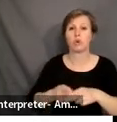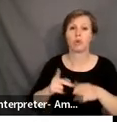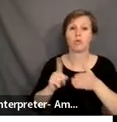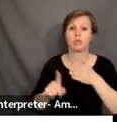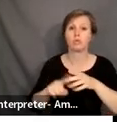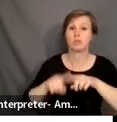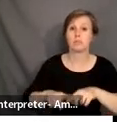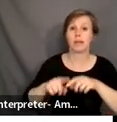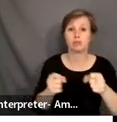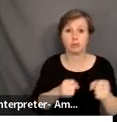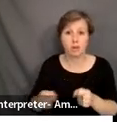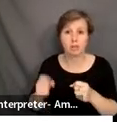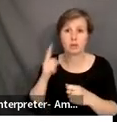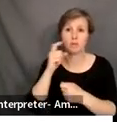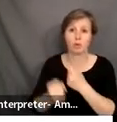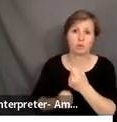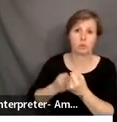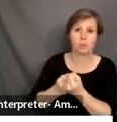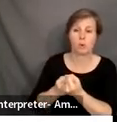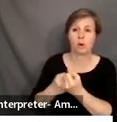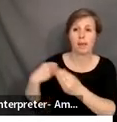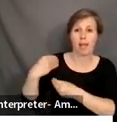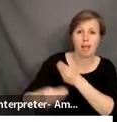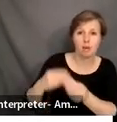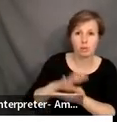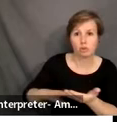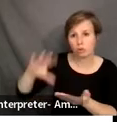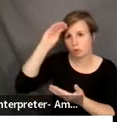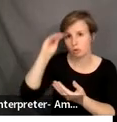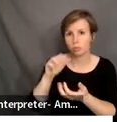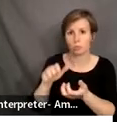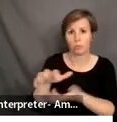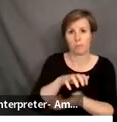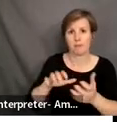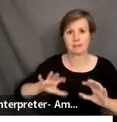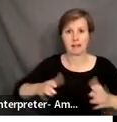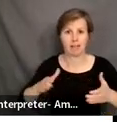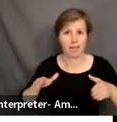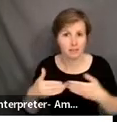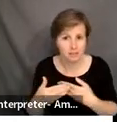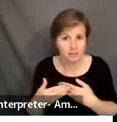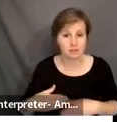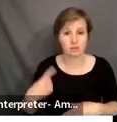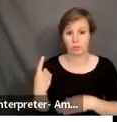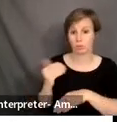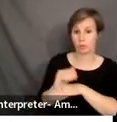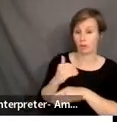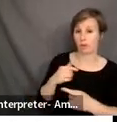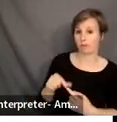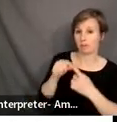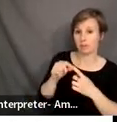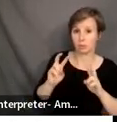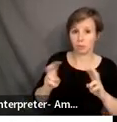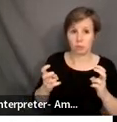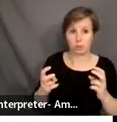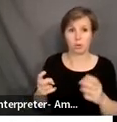Strategies for Supporting Heritage Learners in Mixed Classrooms. So tonight, we have a very special topic.